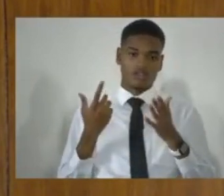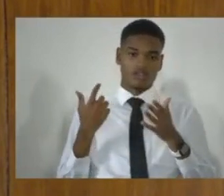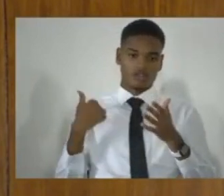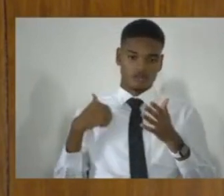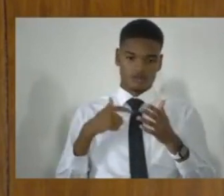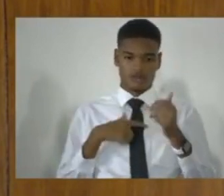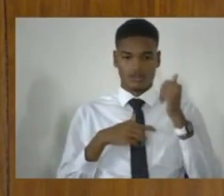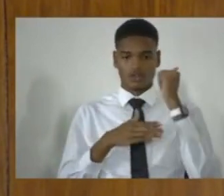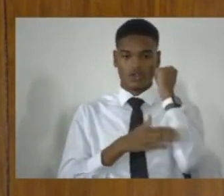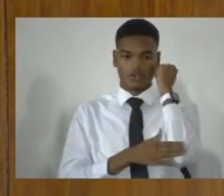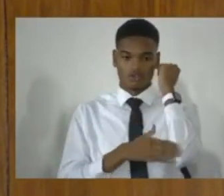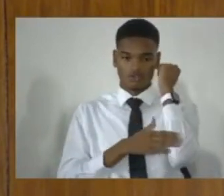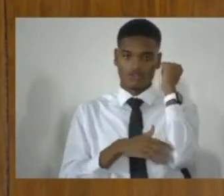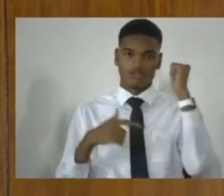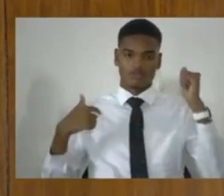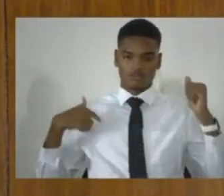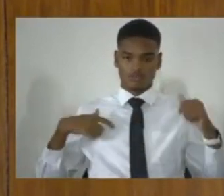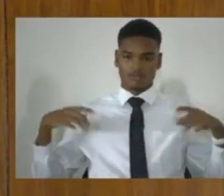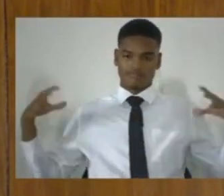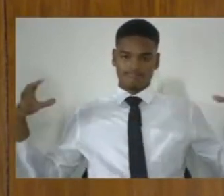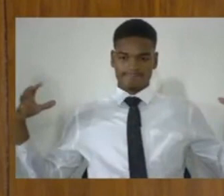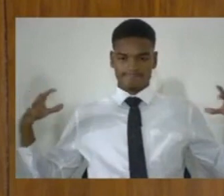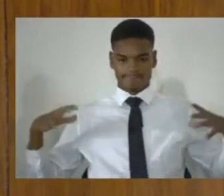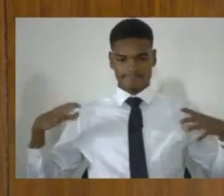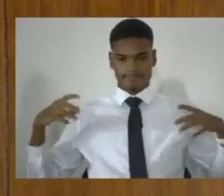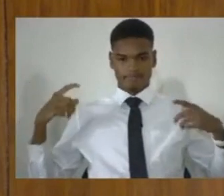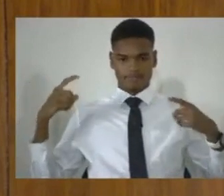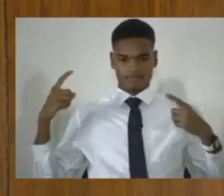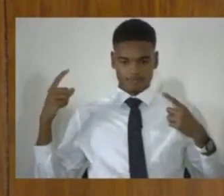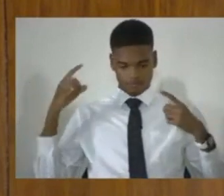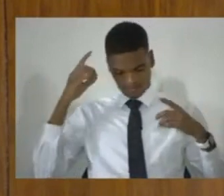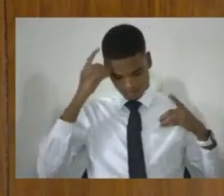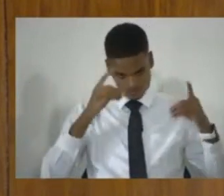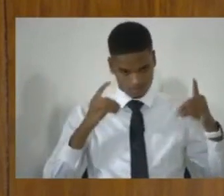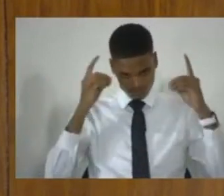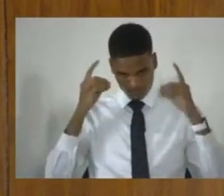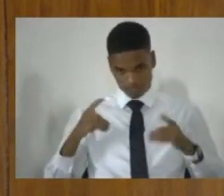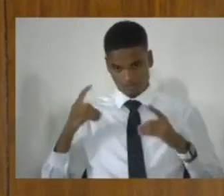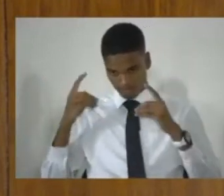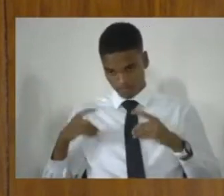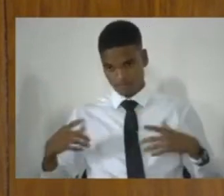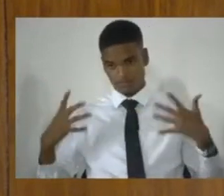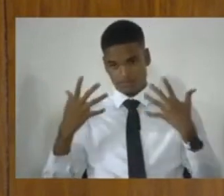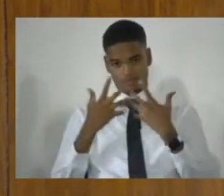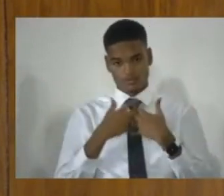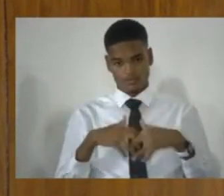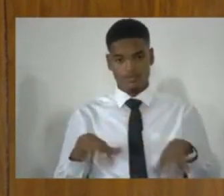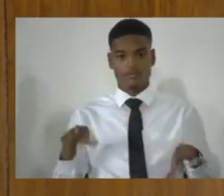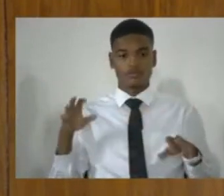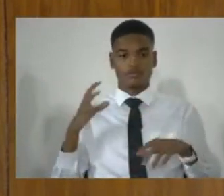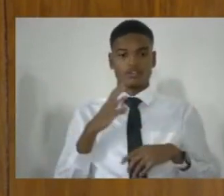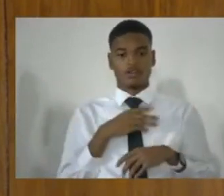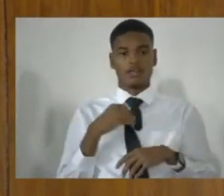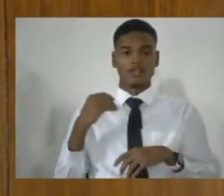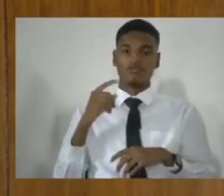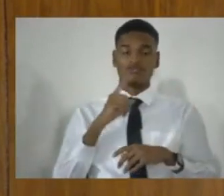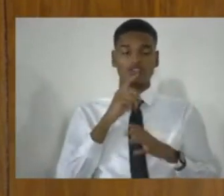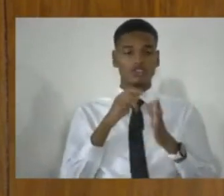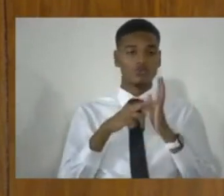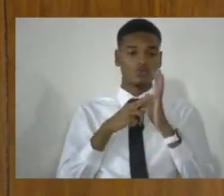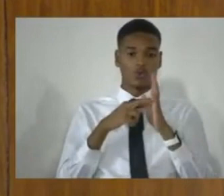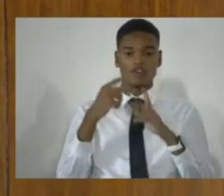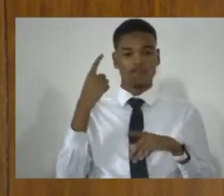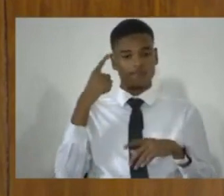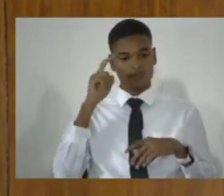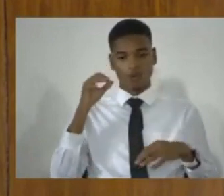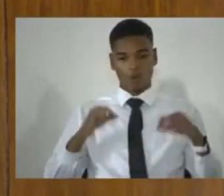and we enjoy the freedoms of a democratic system of governance. And the role of the judiciary in